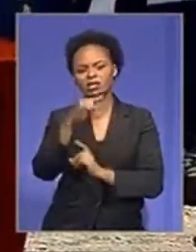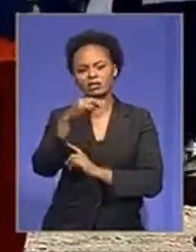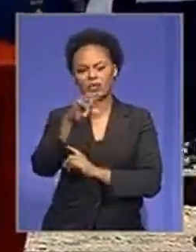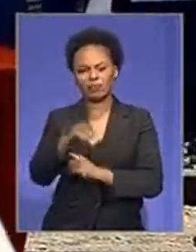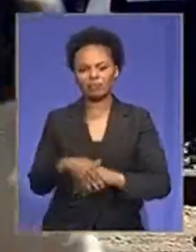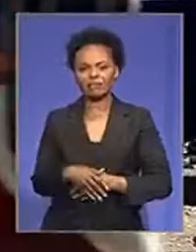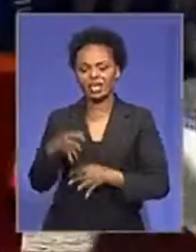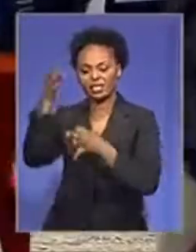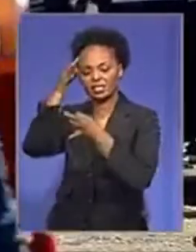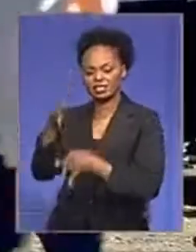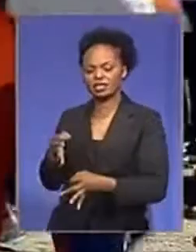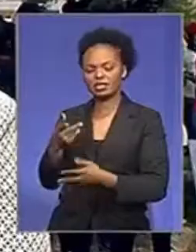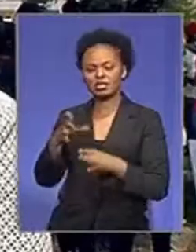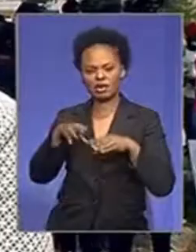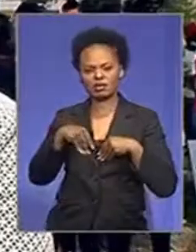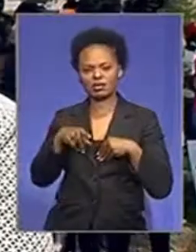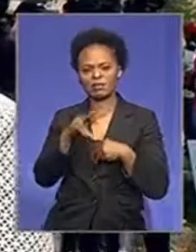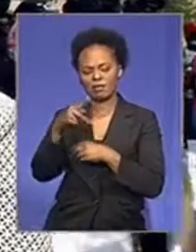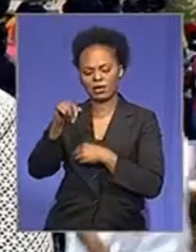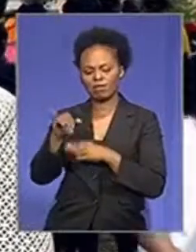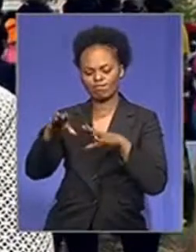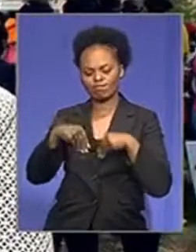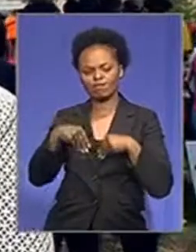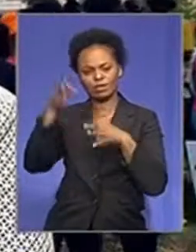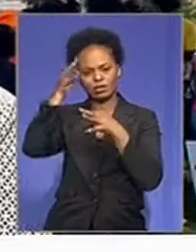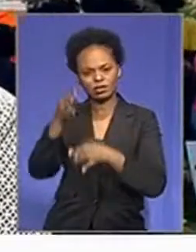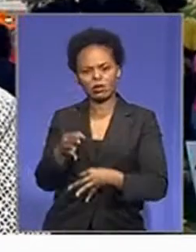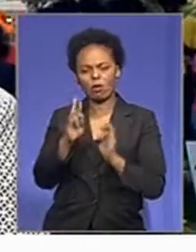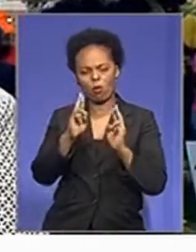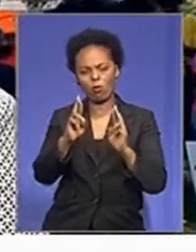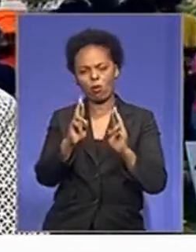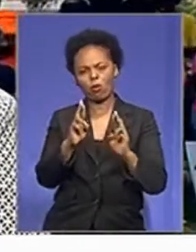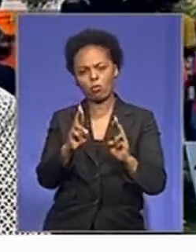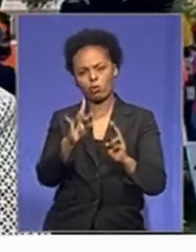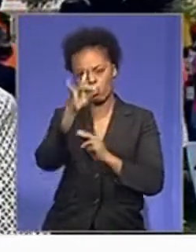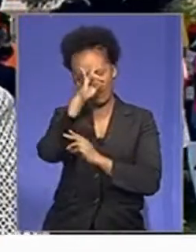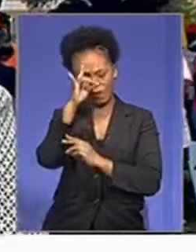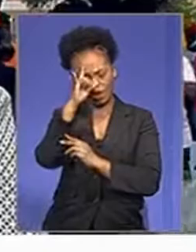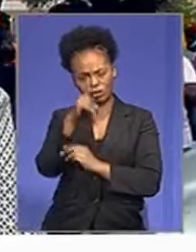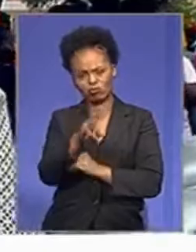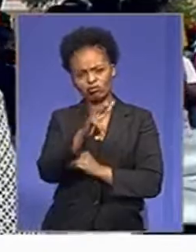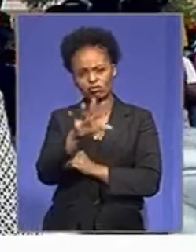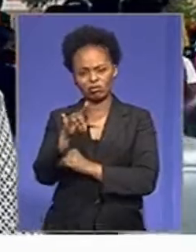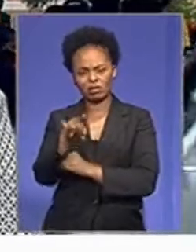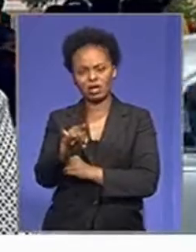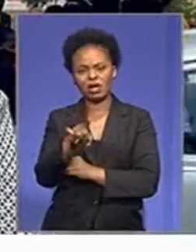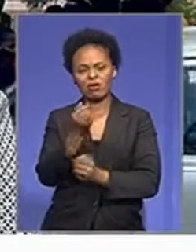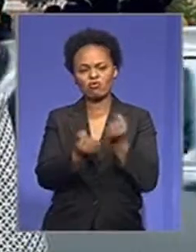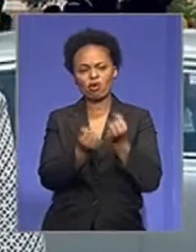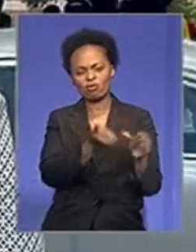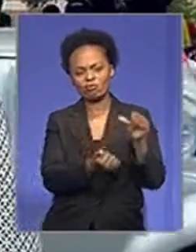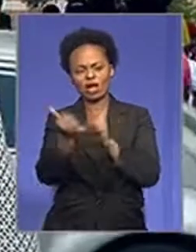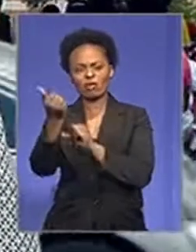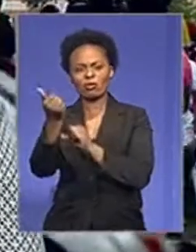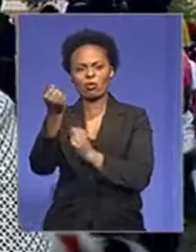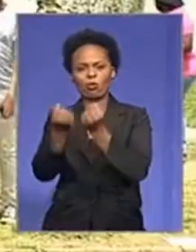We are hoping that by the 25th of March, when the matter comes back to court, the investigations would have been